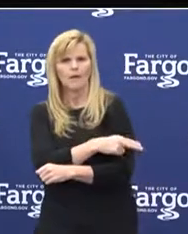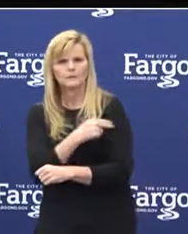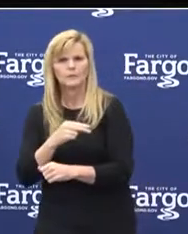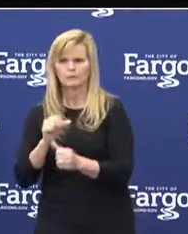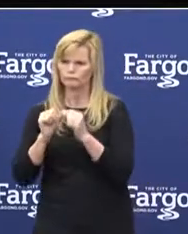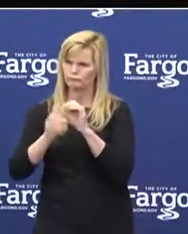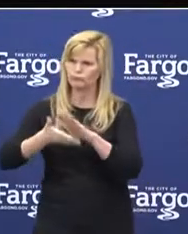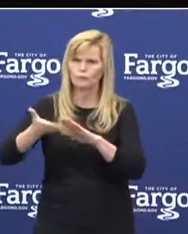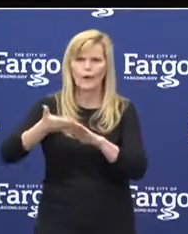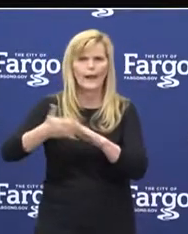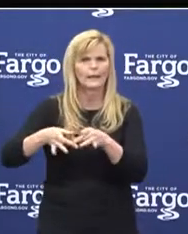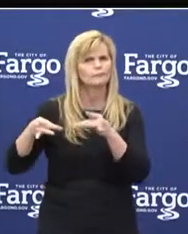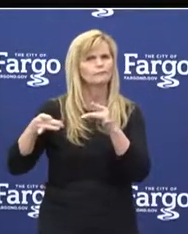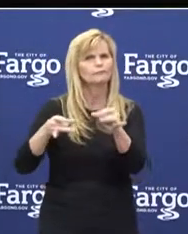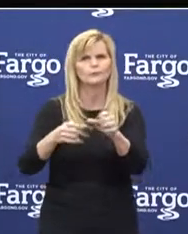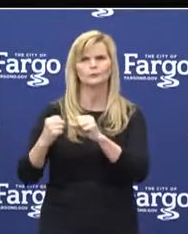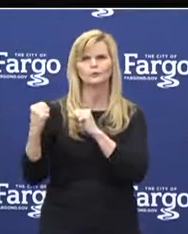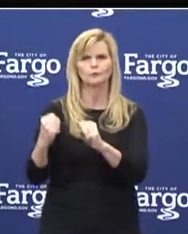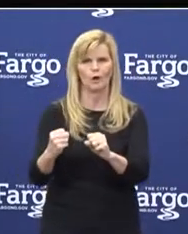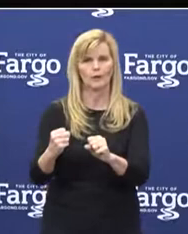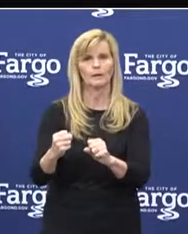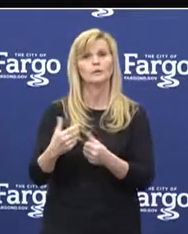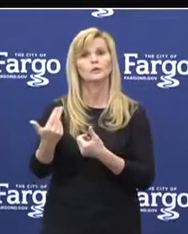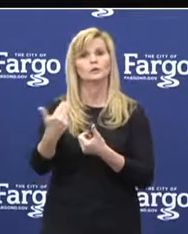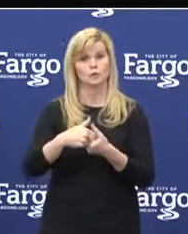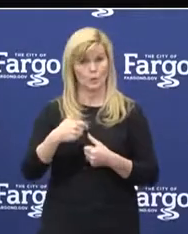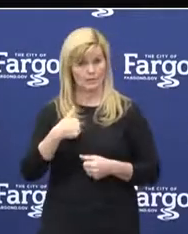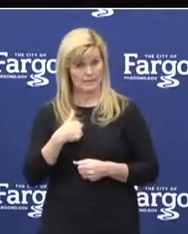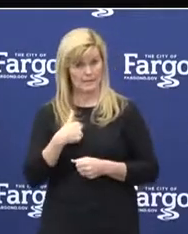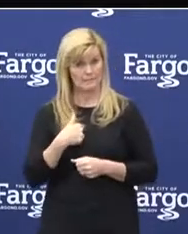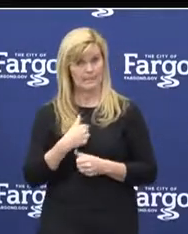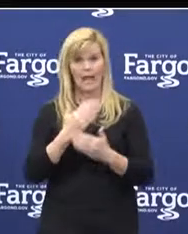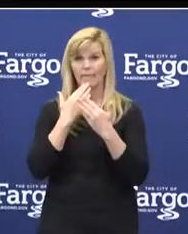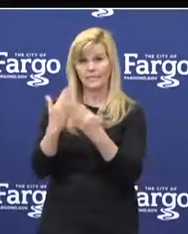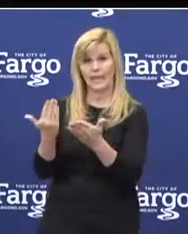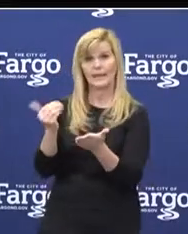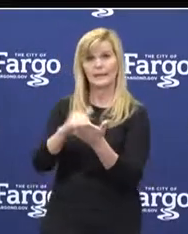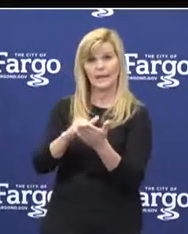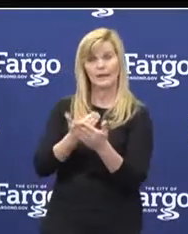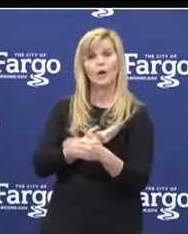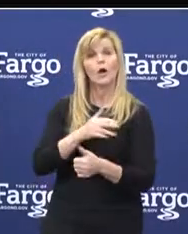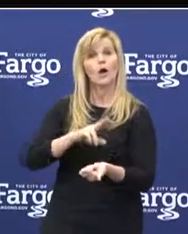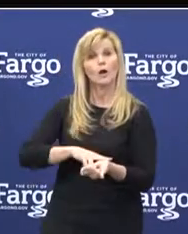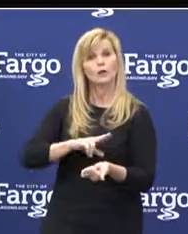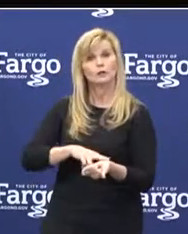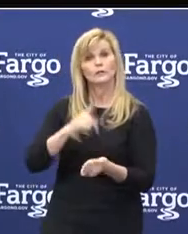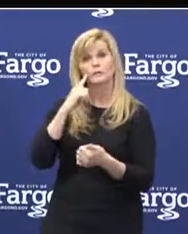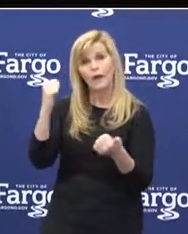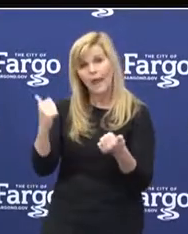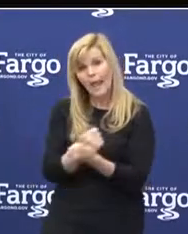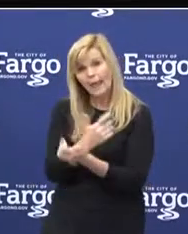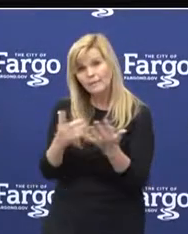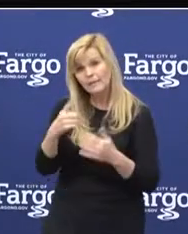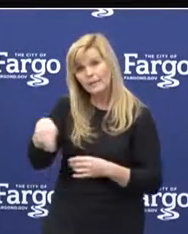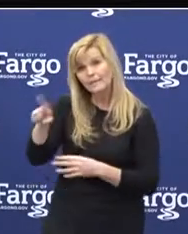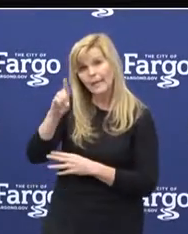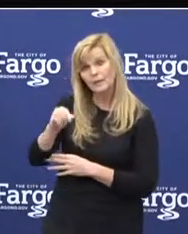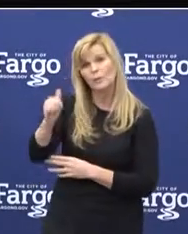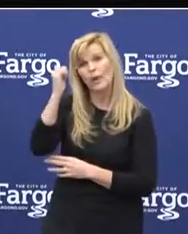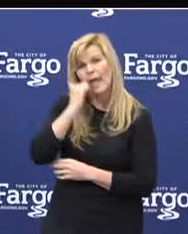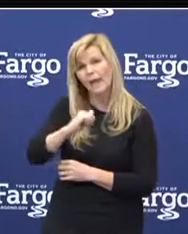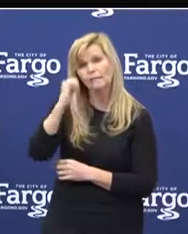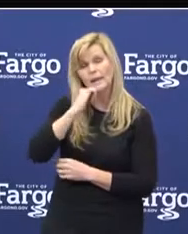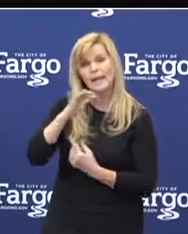strong. Please join me in thanking once again the nurses everywhere for all they do every day and